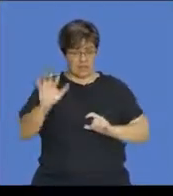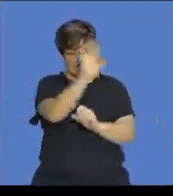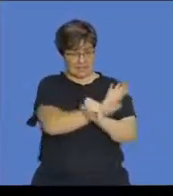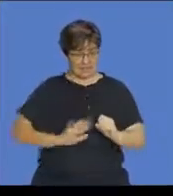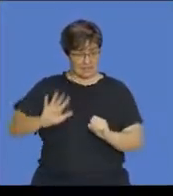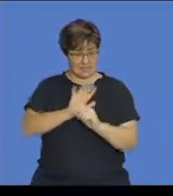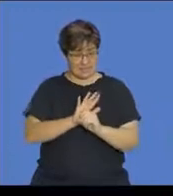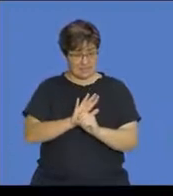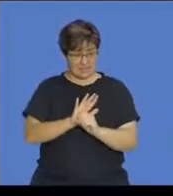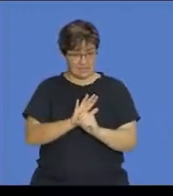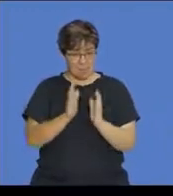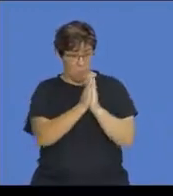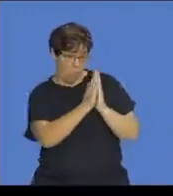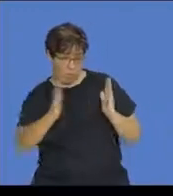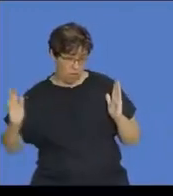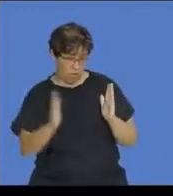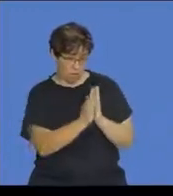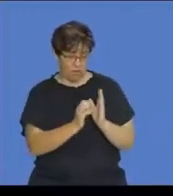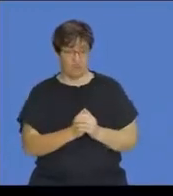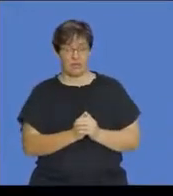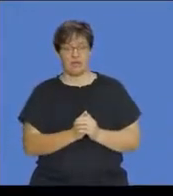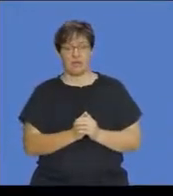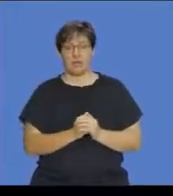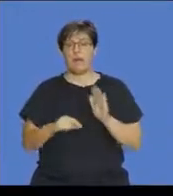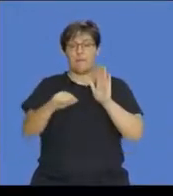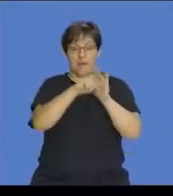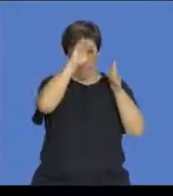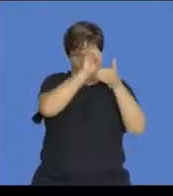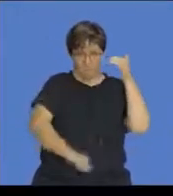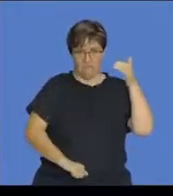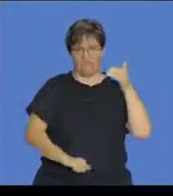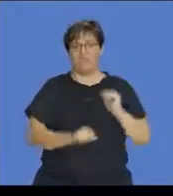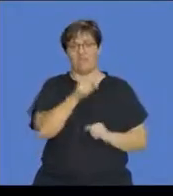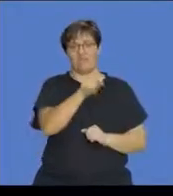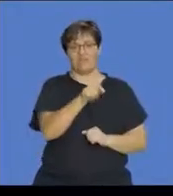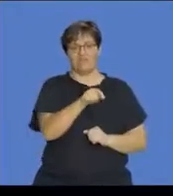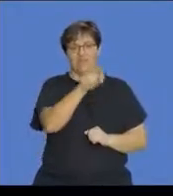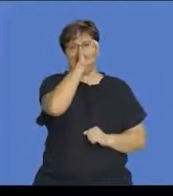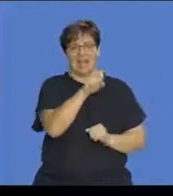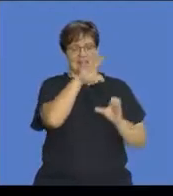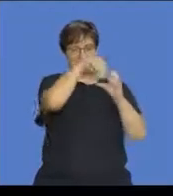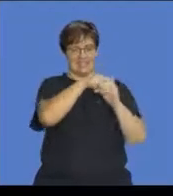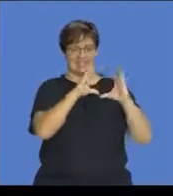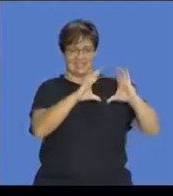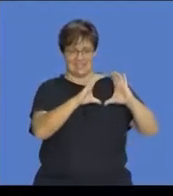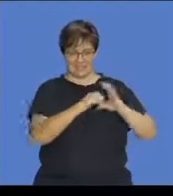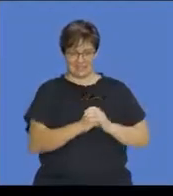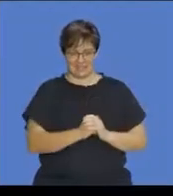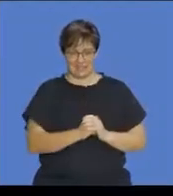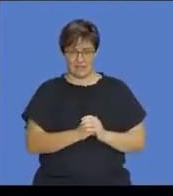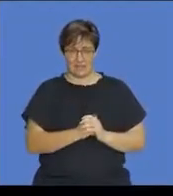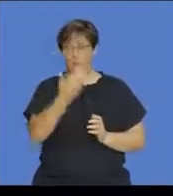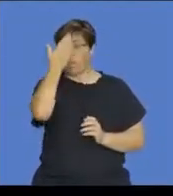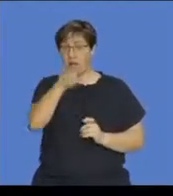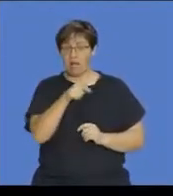number in the sample space. It's the probability in the sample space minus the probability of X. And we